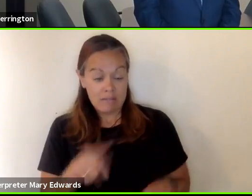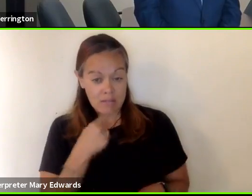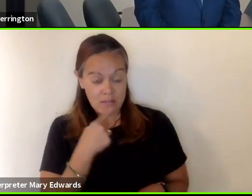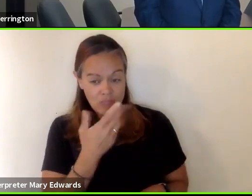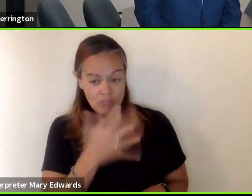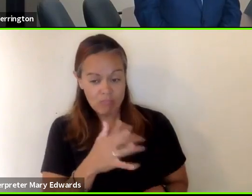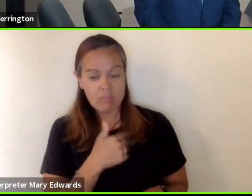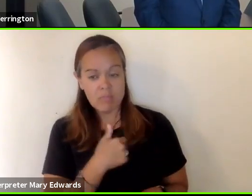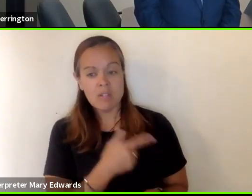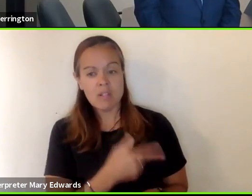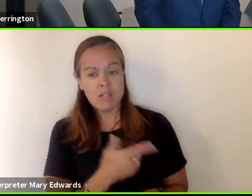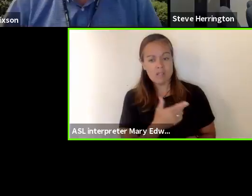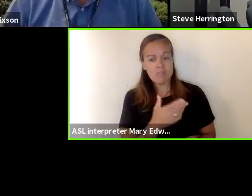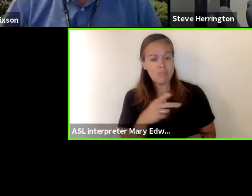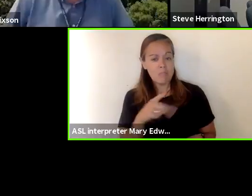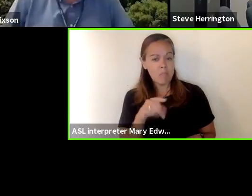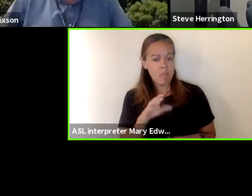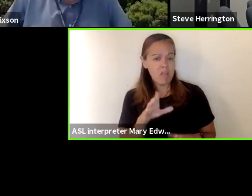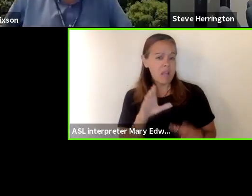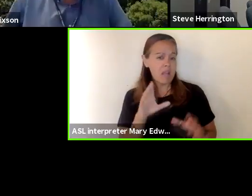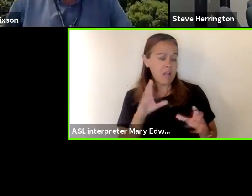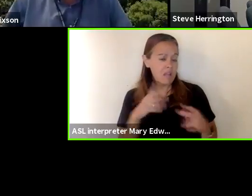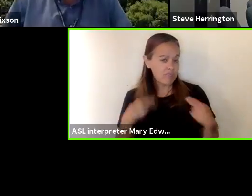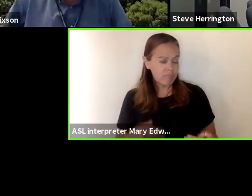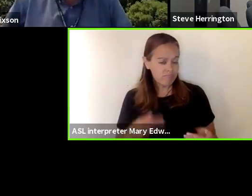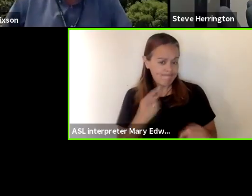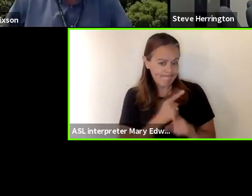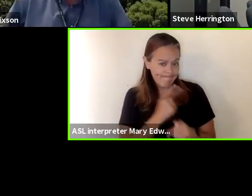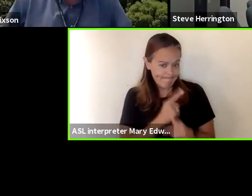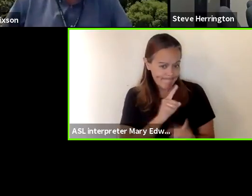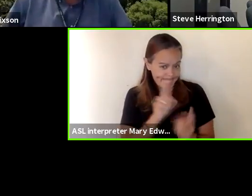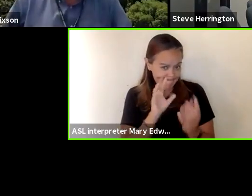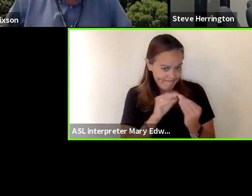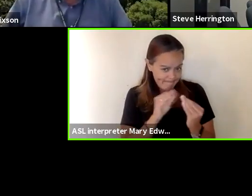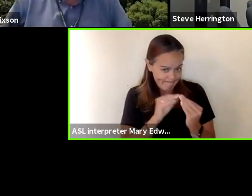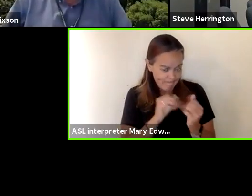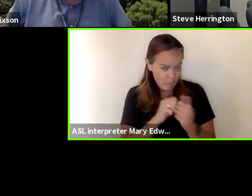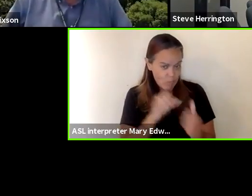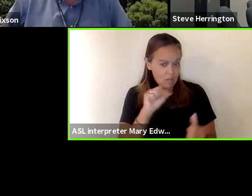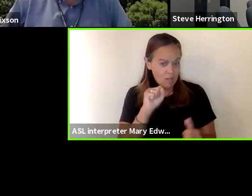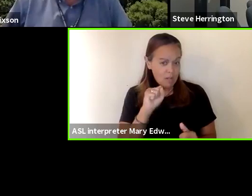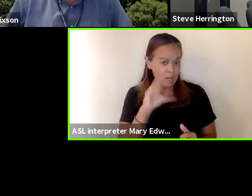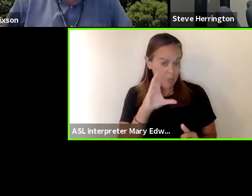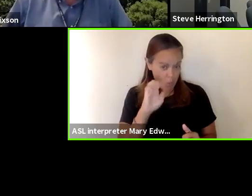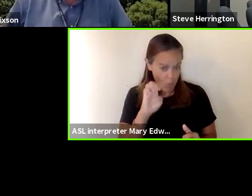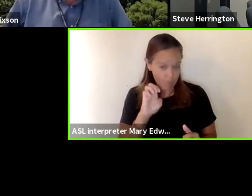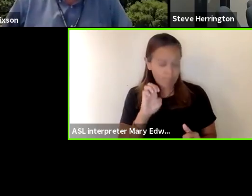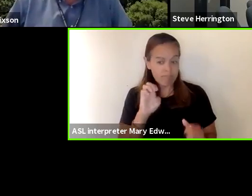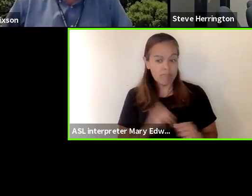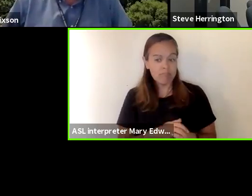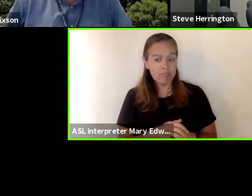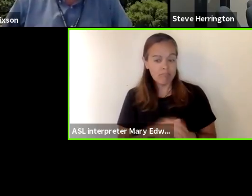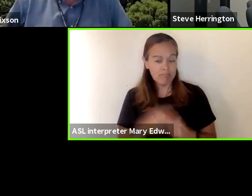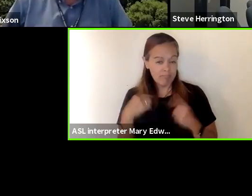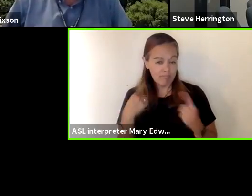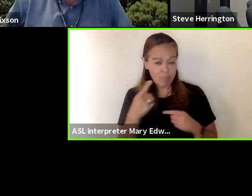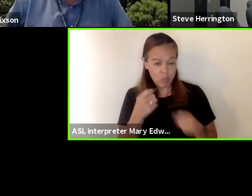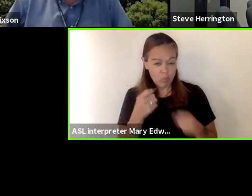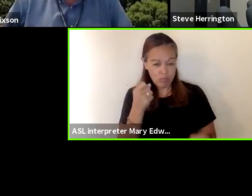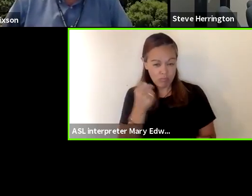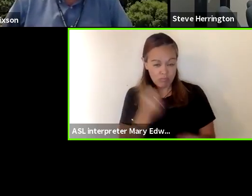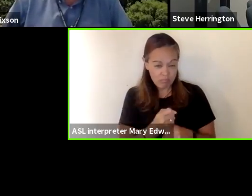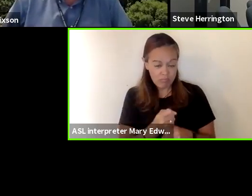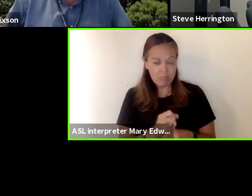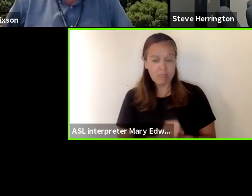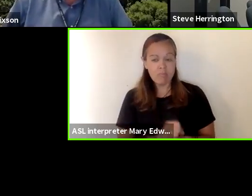health department has been in regular meetings with the sonoma county office of education for the past year as we've